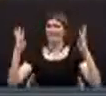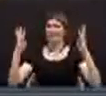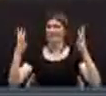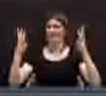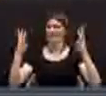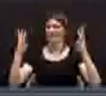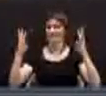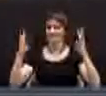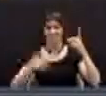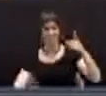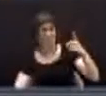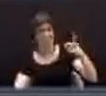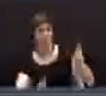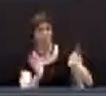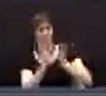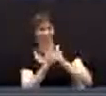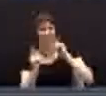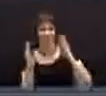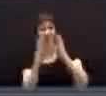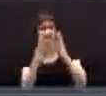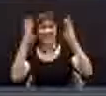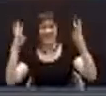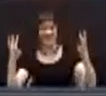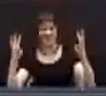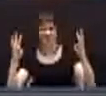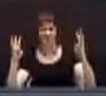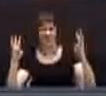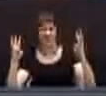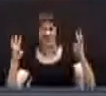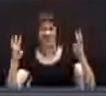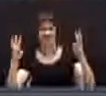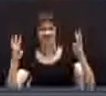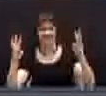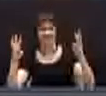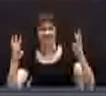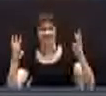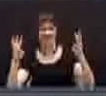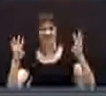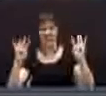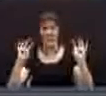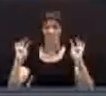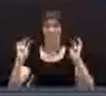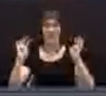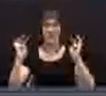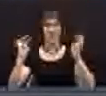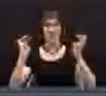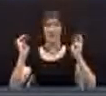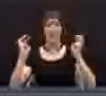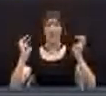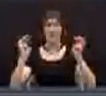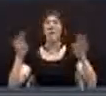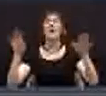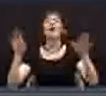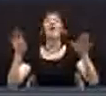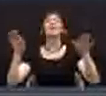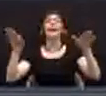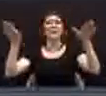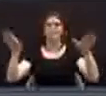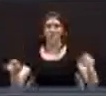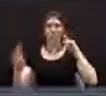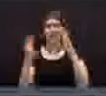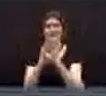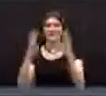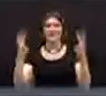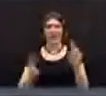There has been a division requested and the division, be seated and we'll do the